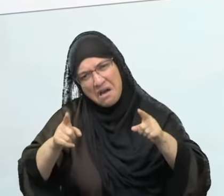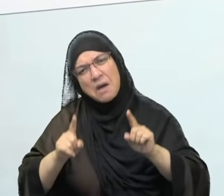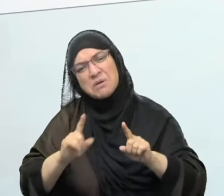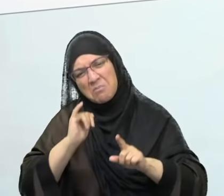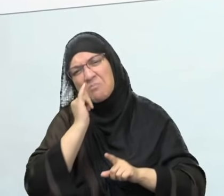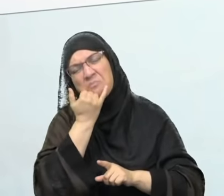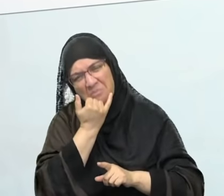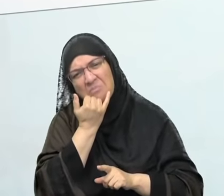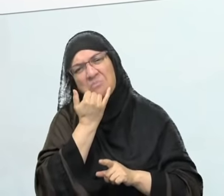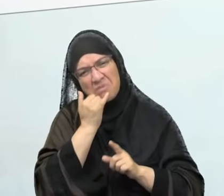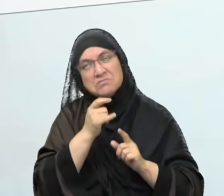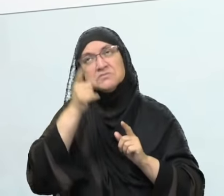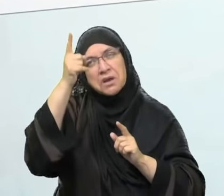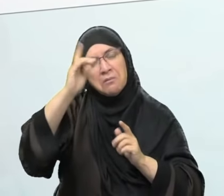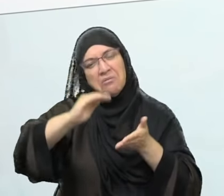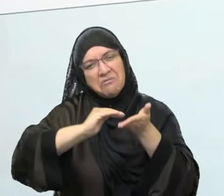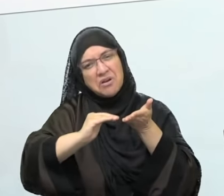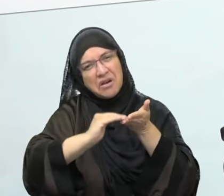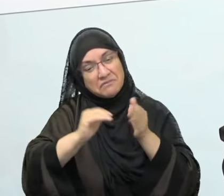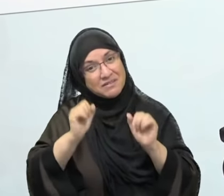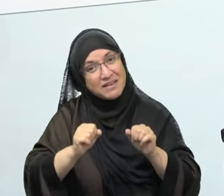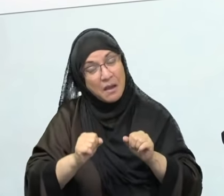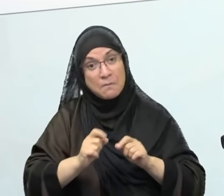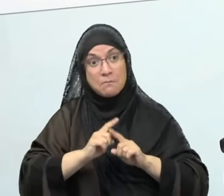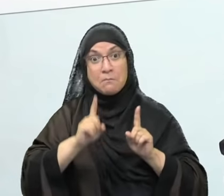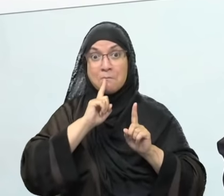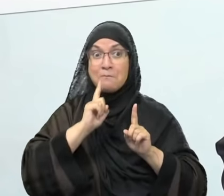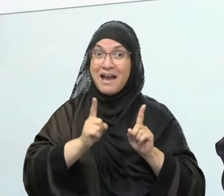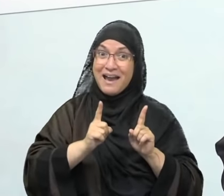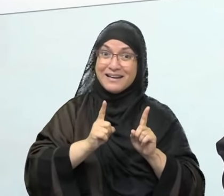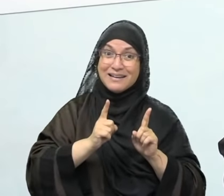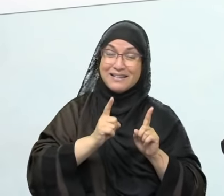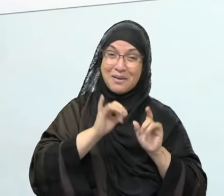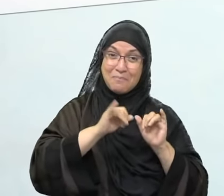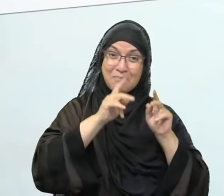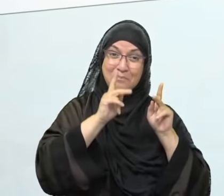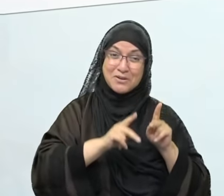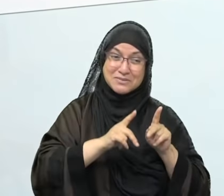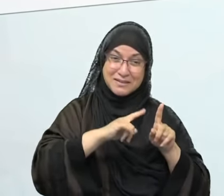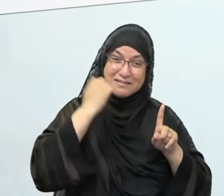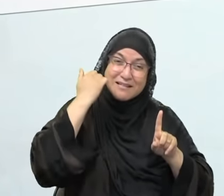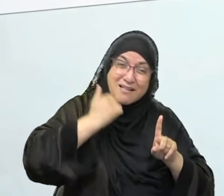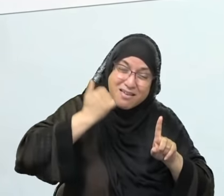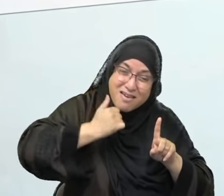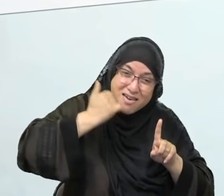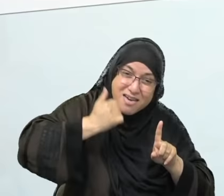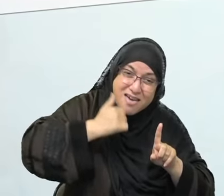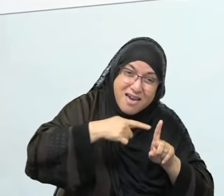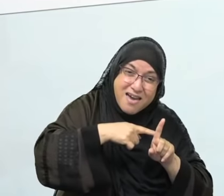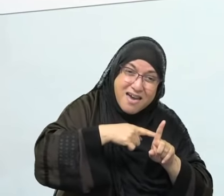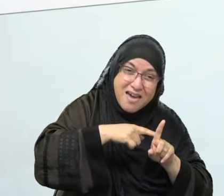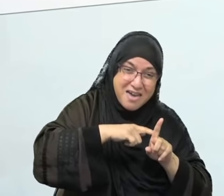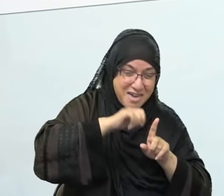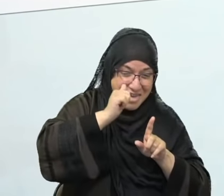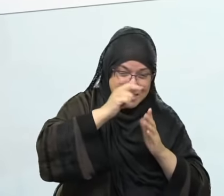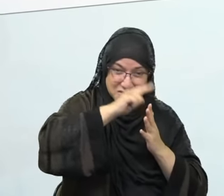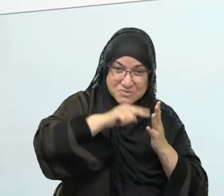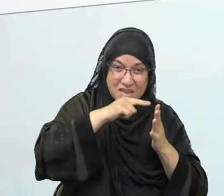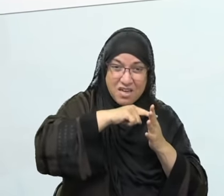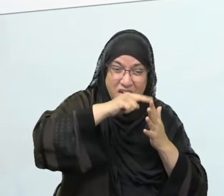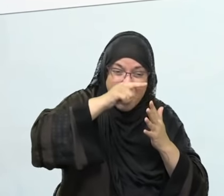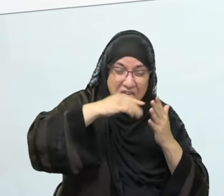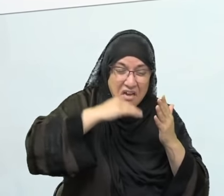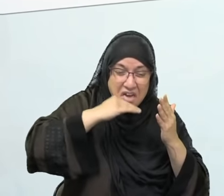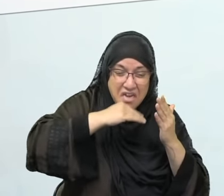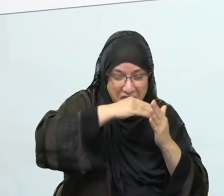in order to get past certain things, in order to cover up certain things, in order to attain benefits that otherwise do not belong to